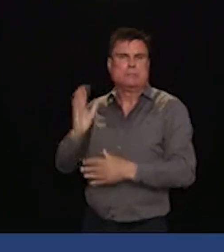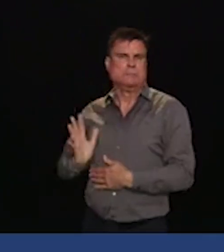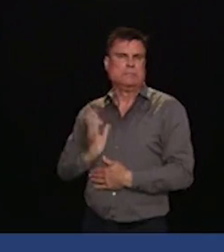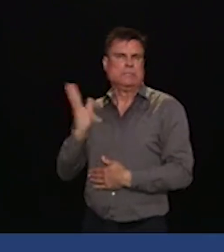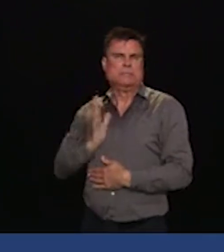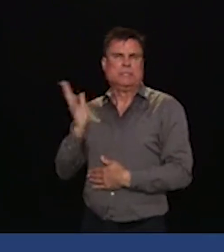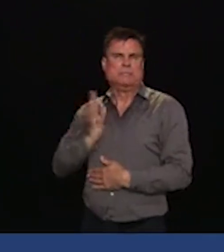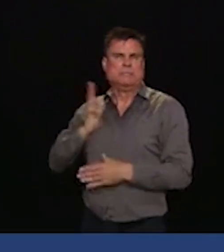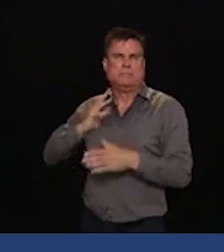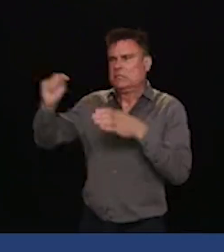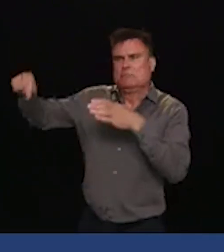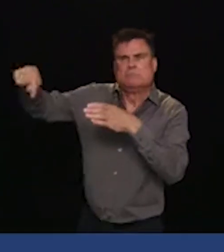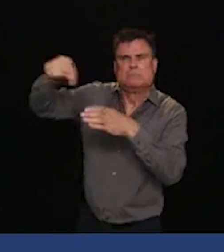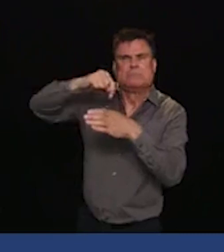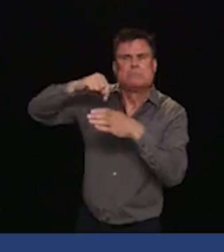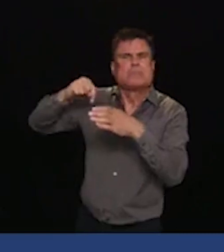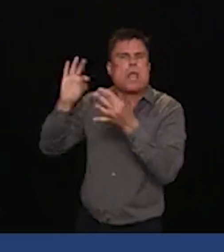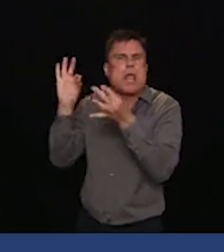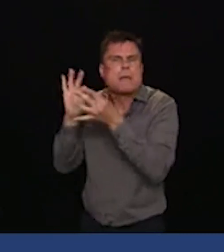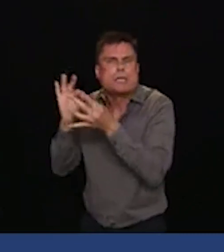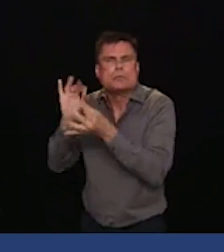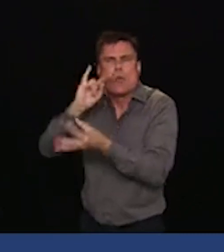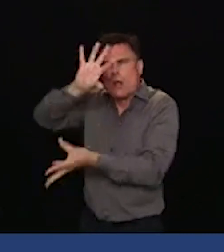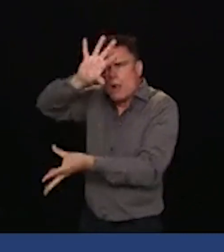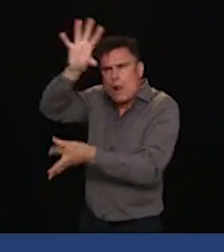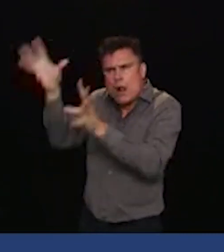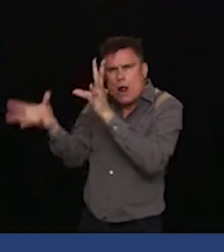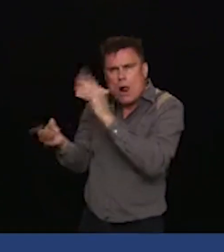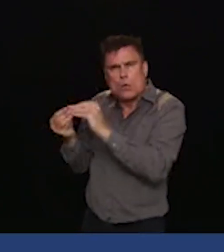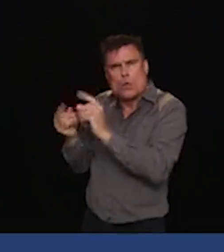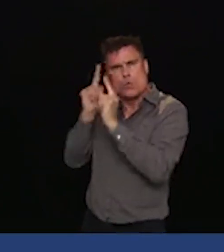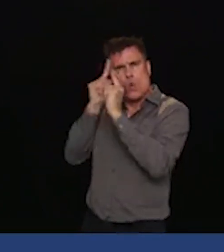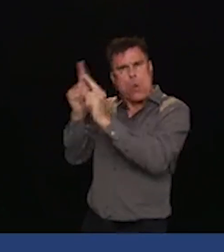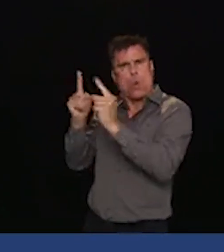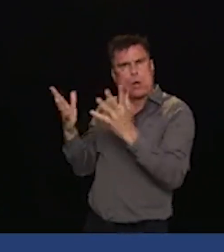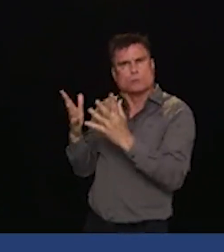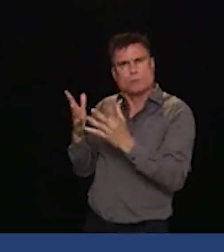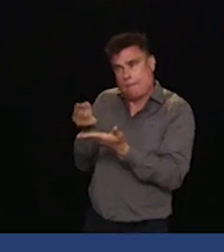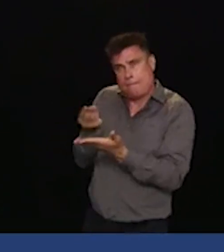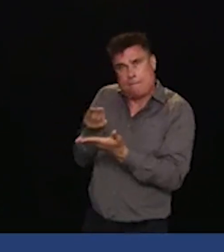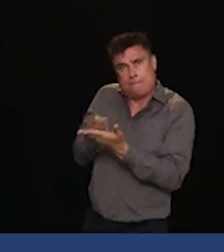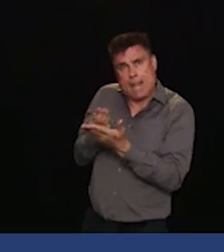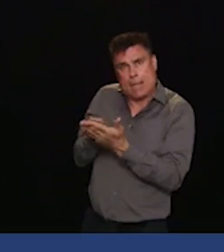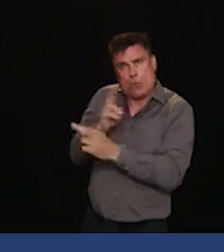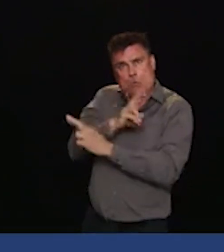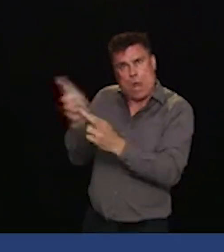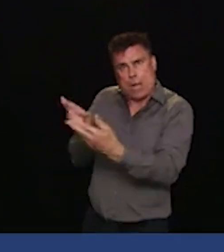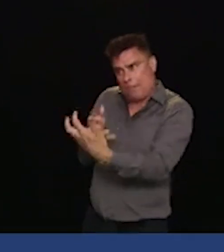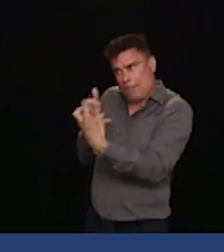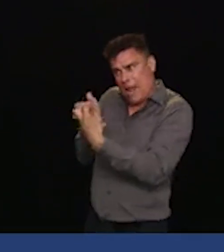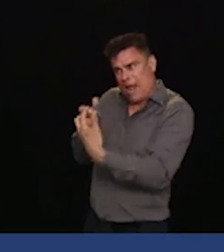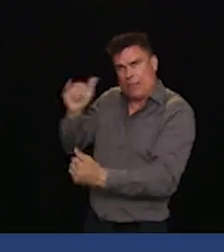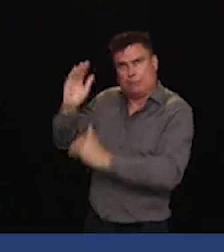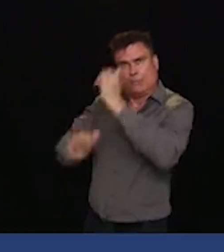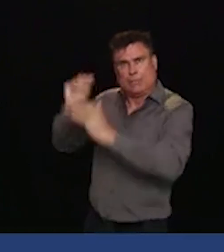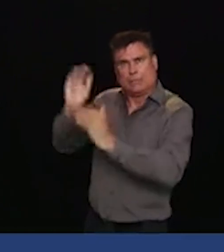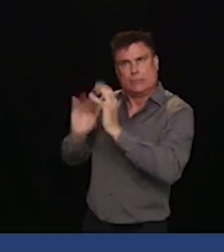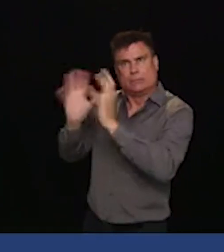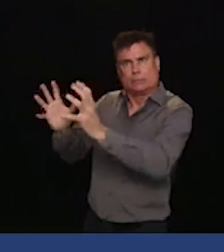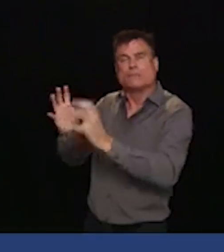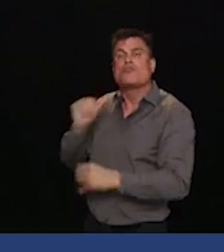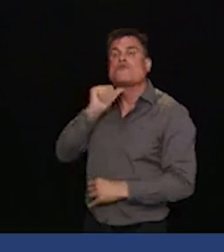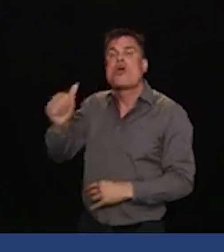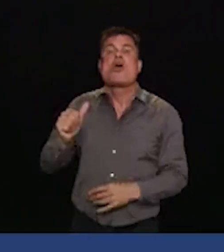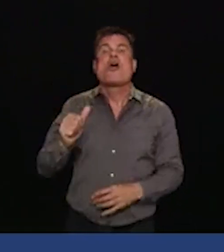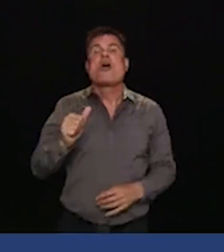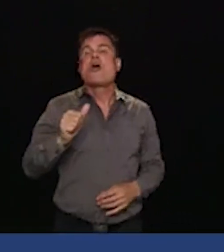resources, all of these initiatives are certainly going to make a difference as we progress. As the minister has said, there is no quick fix. It